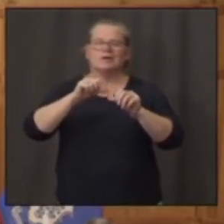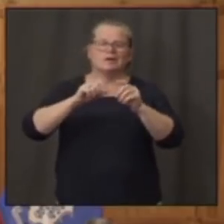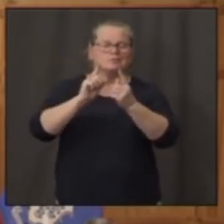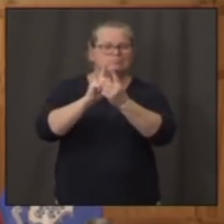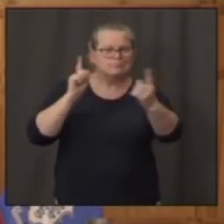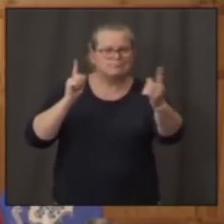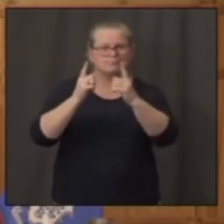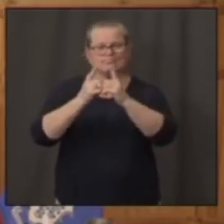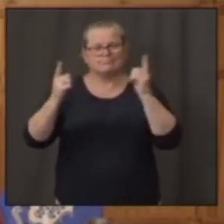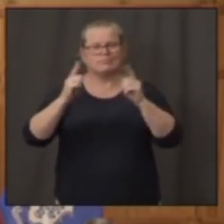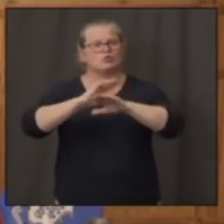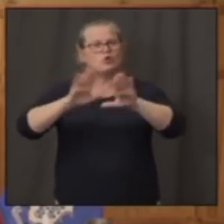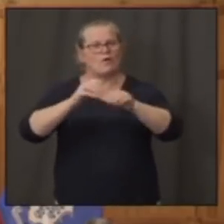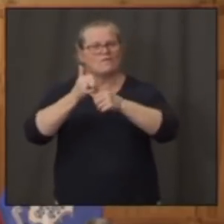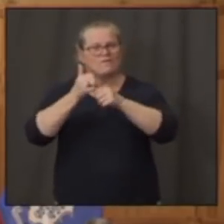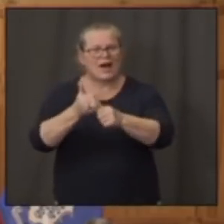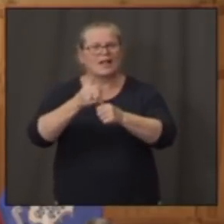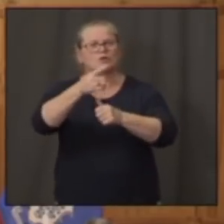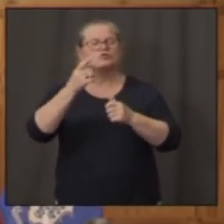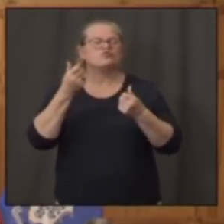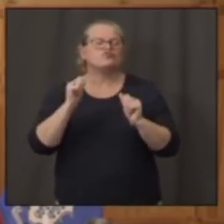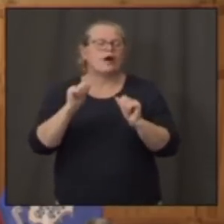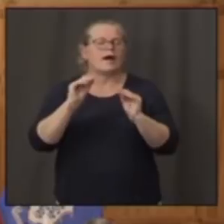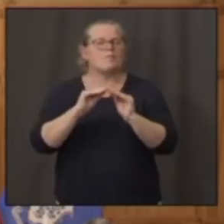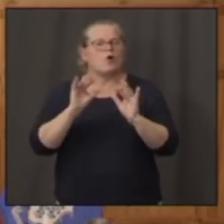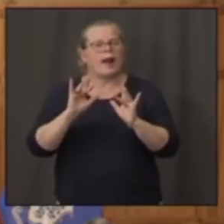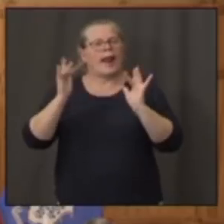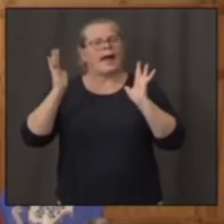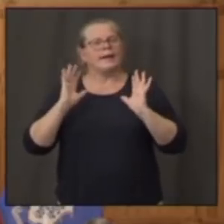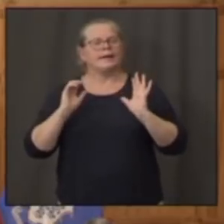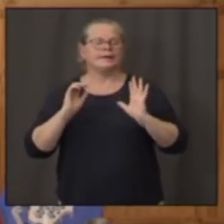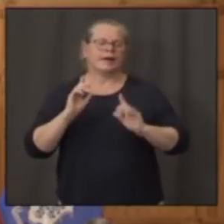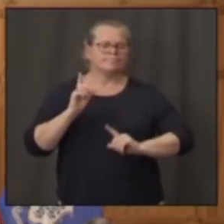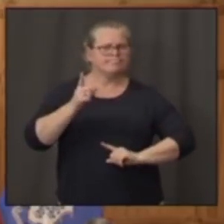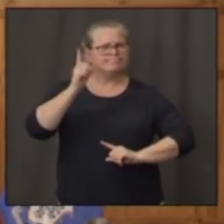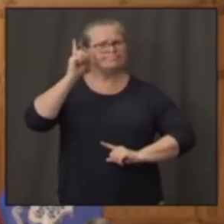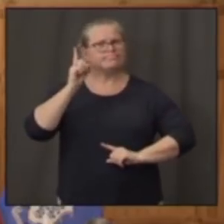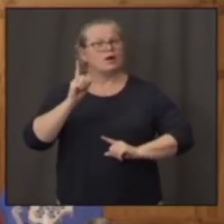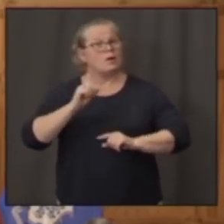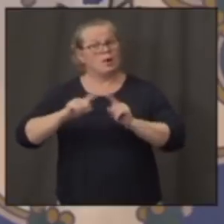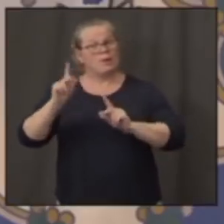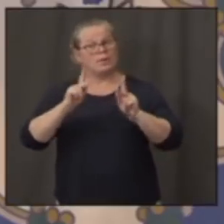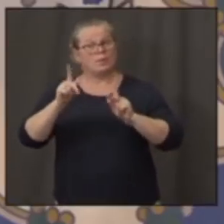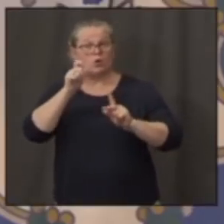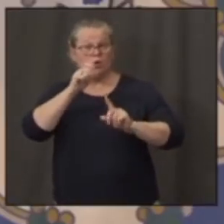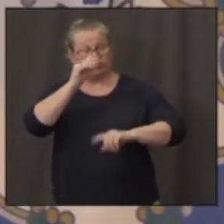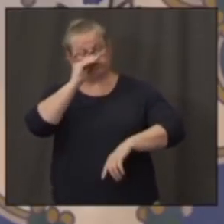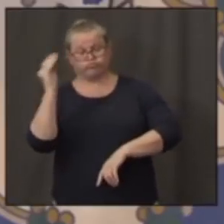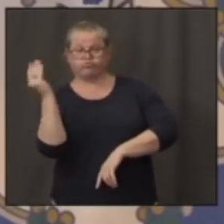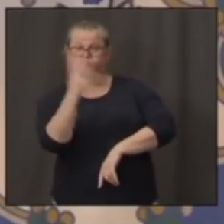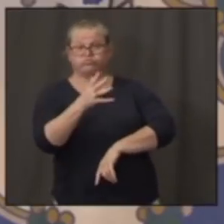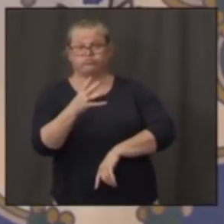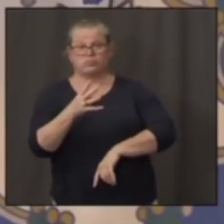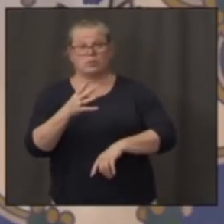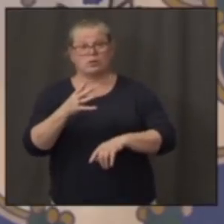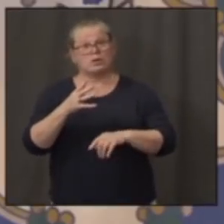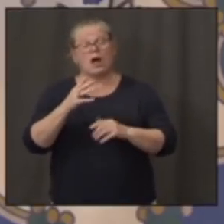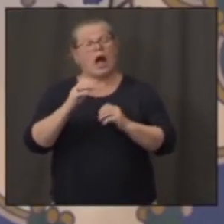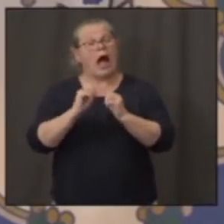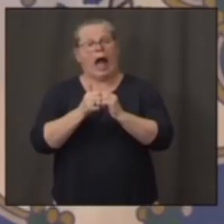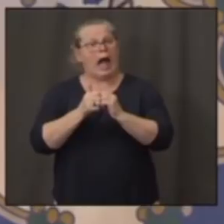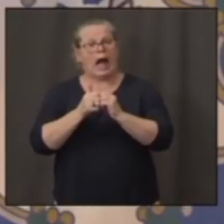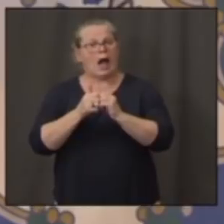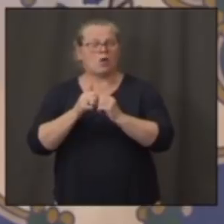response to people who are kind of openly flouting the orders you've put in place? Yeah, we're going to deal with that strictly.